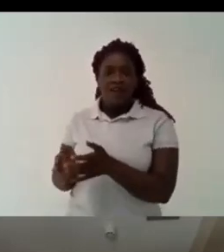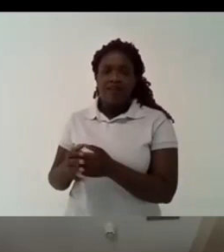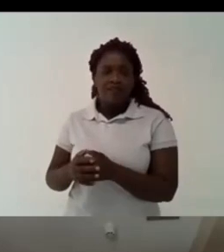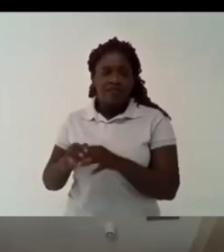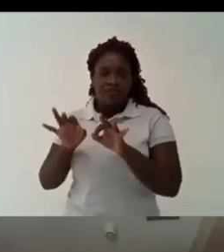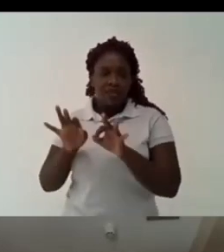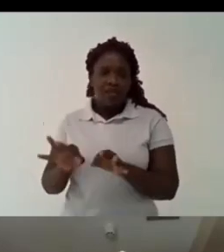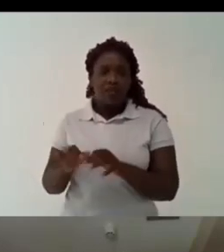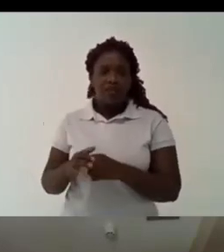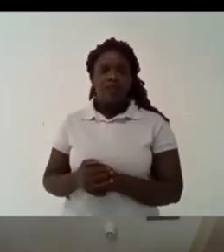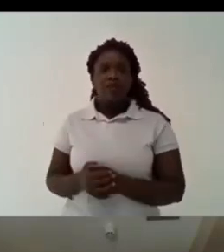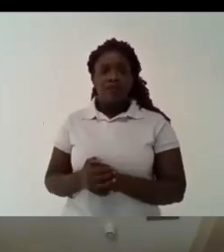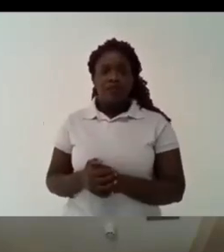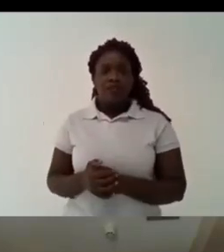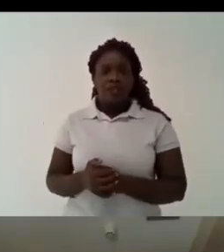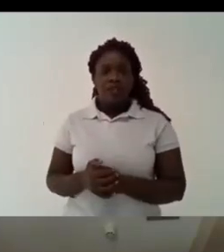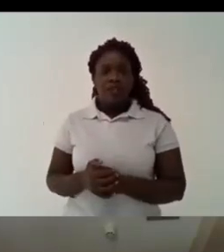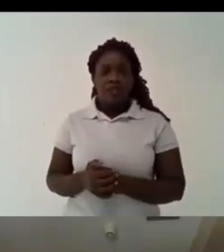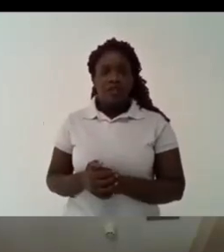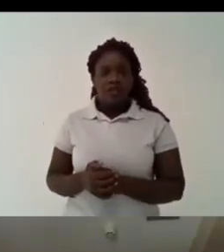this is already